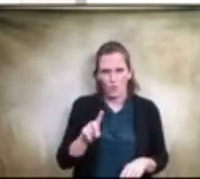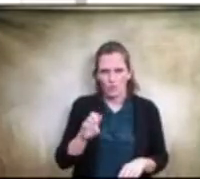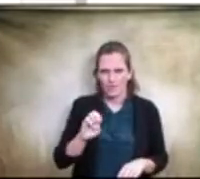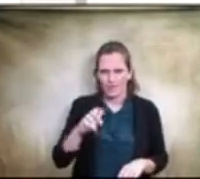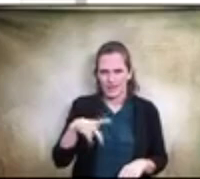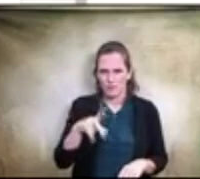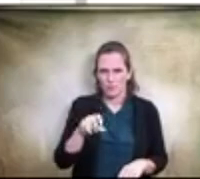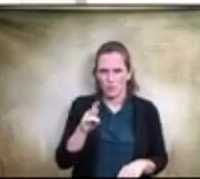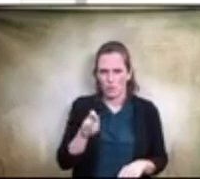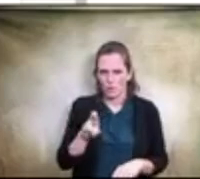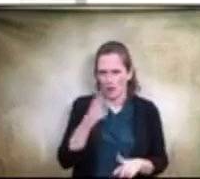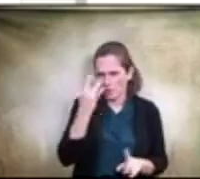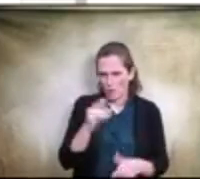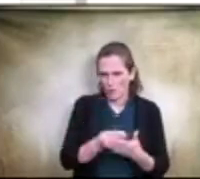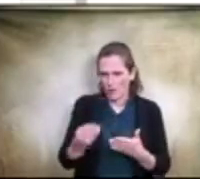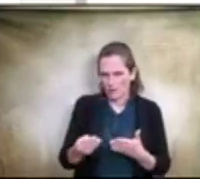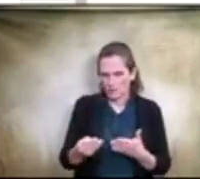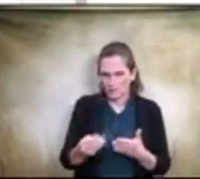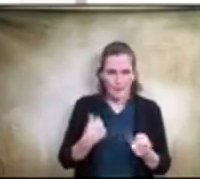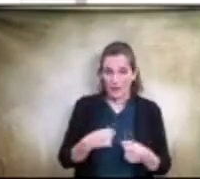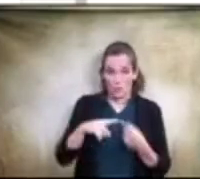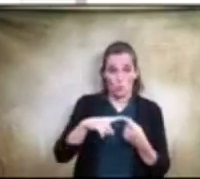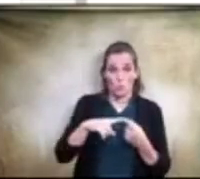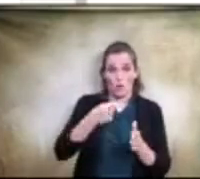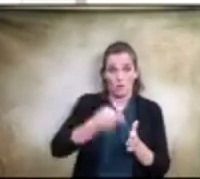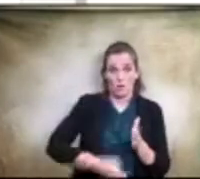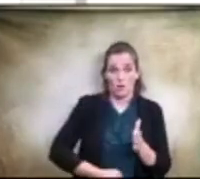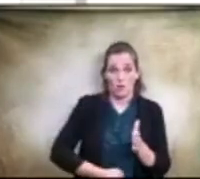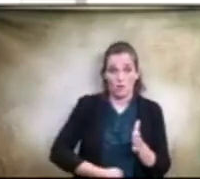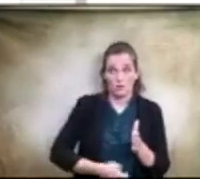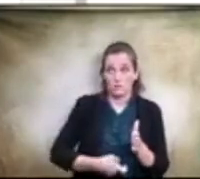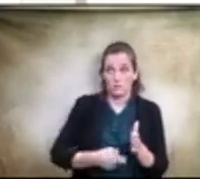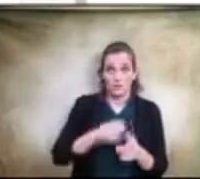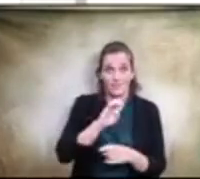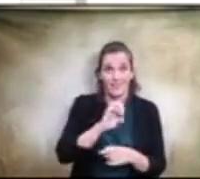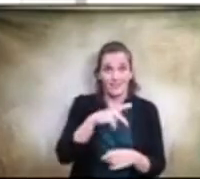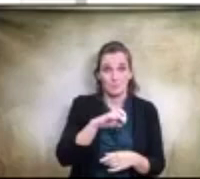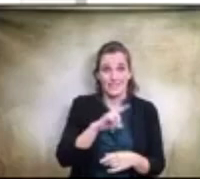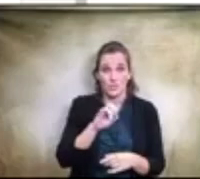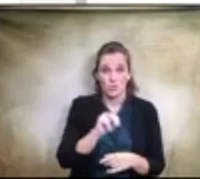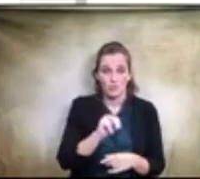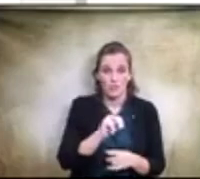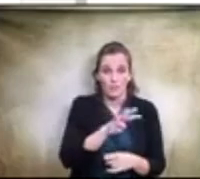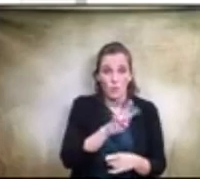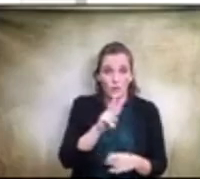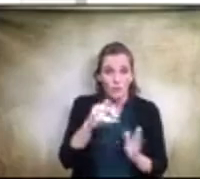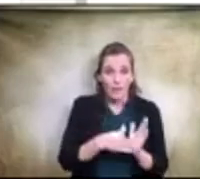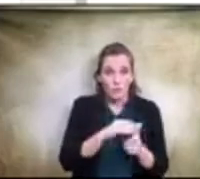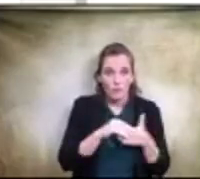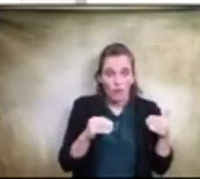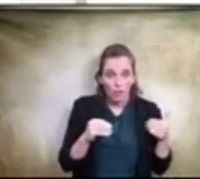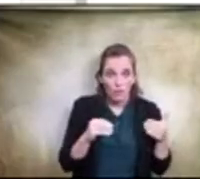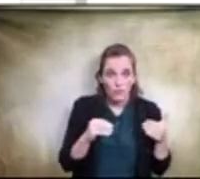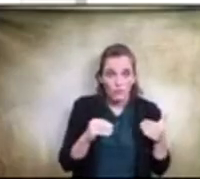buying well one of them costs 40 the expedition is 42 000 and